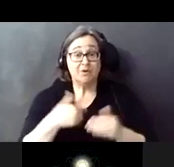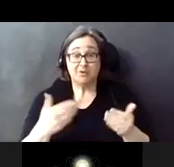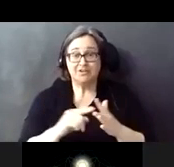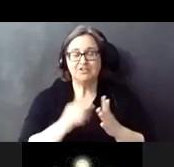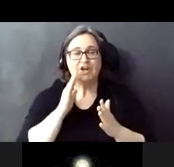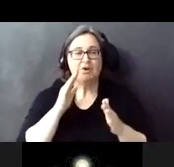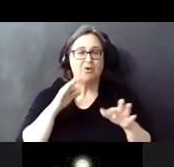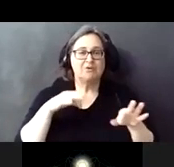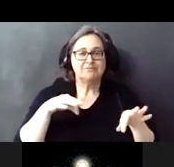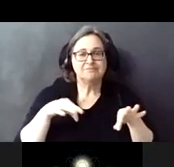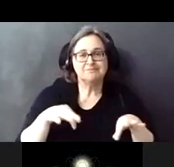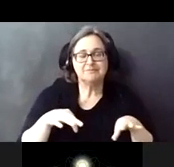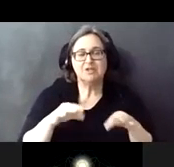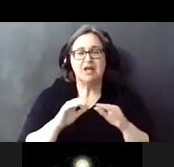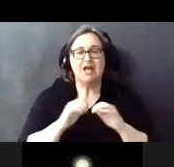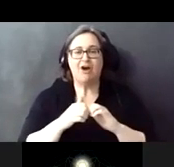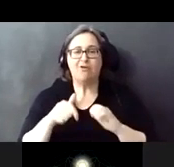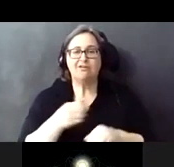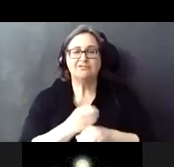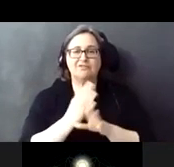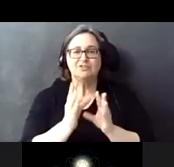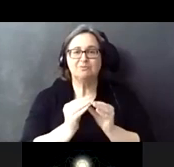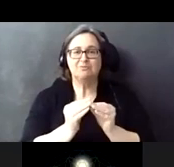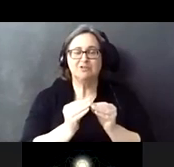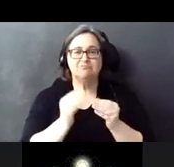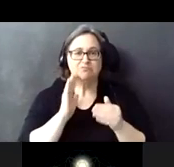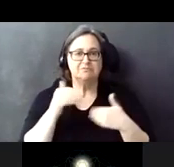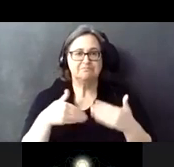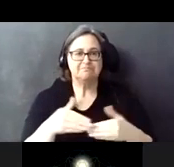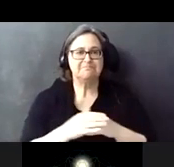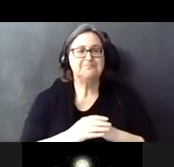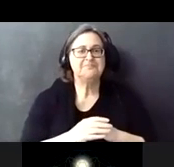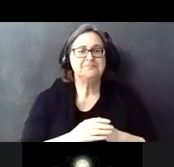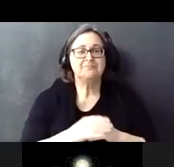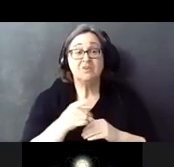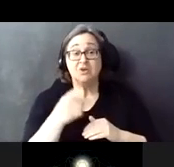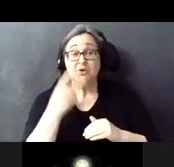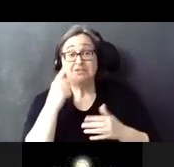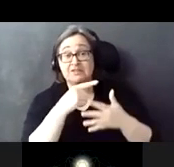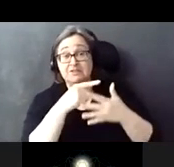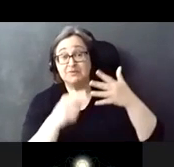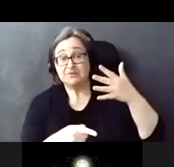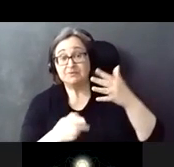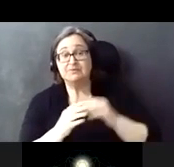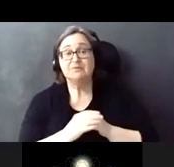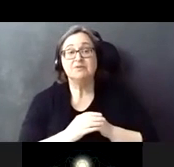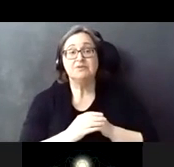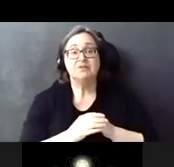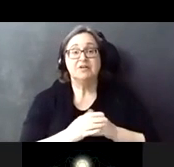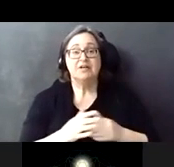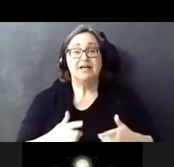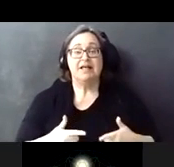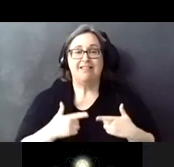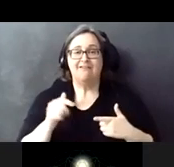go over real quickly a little bit how this virtual meeting will work. As you can see, we have live